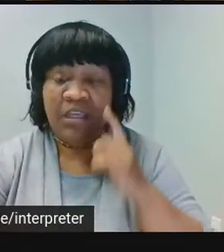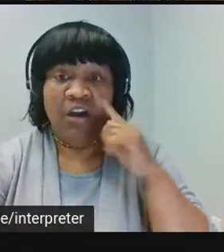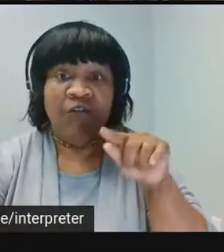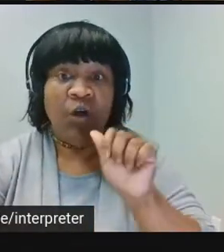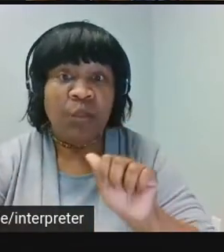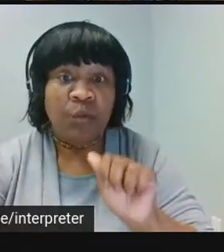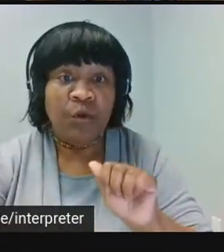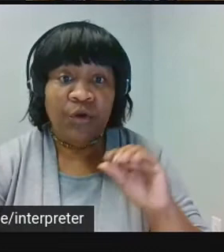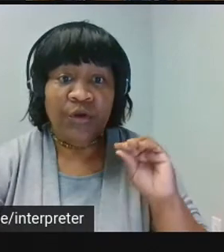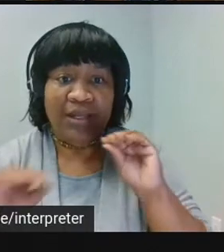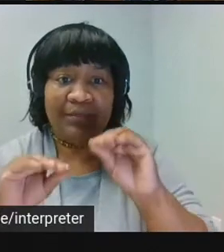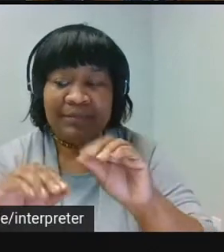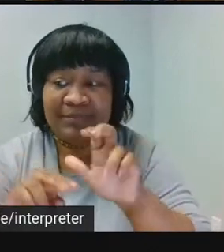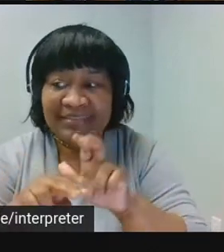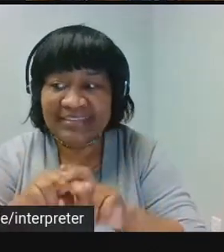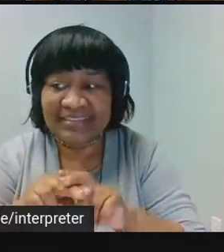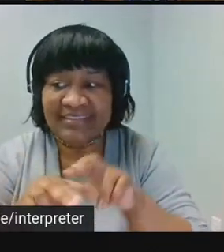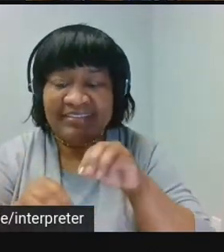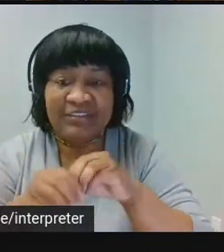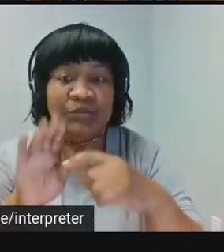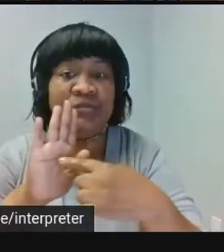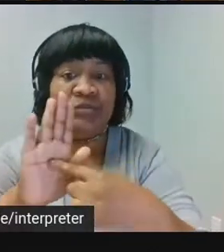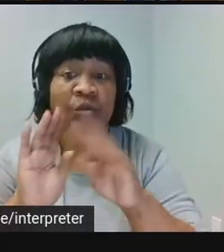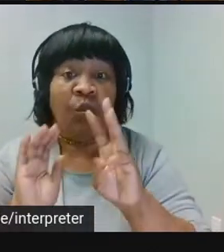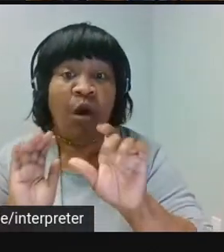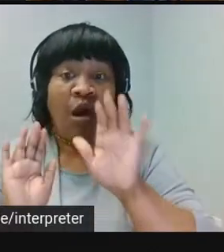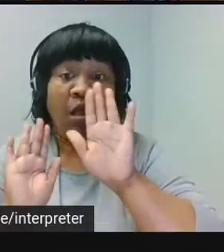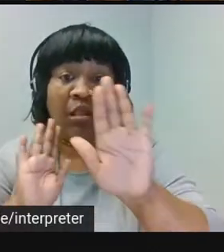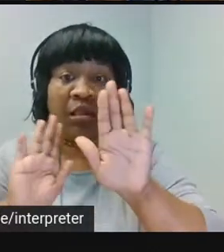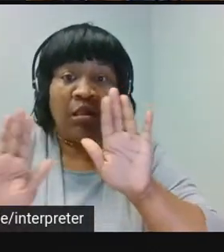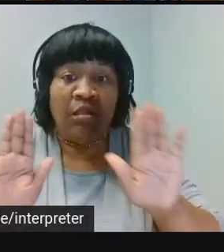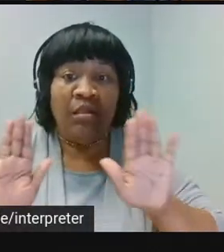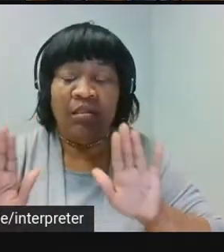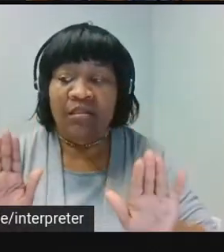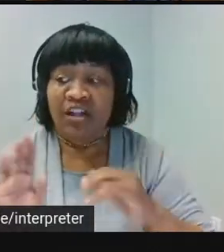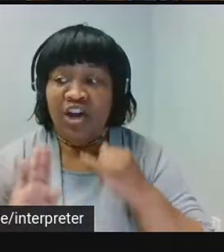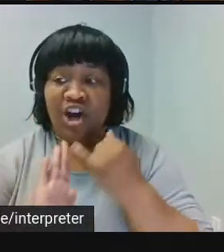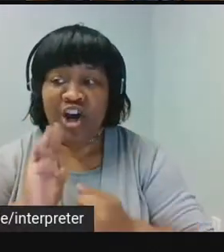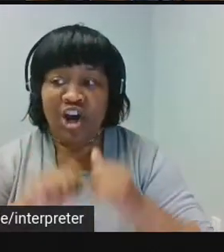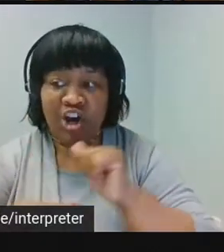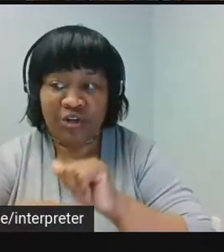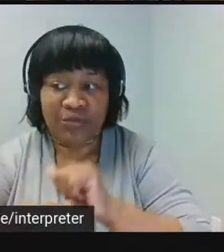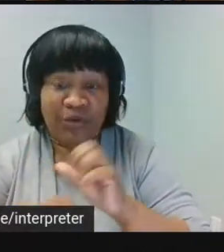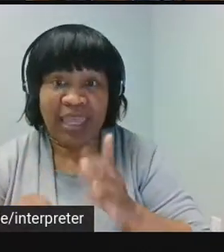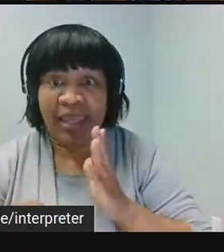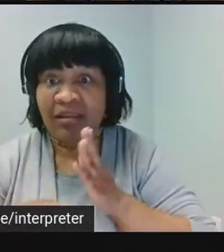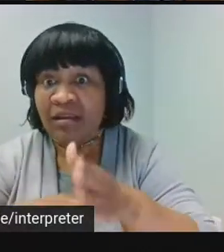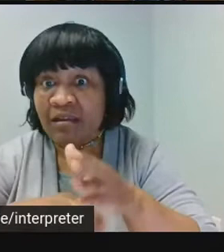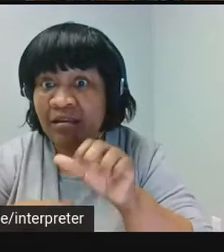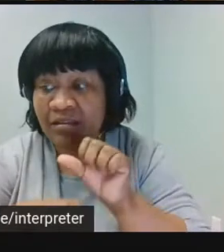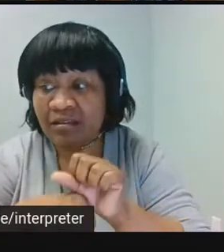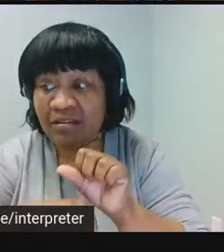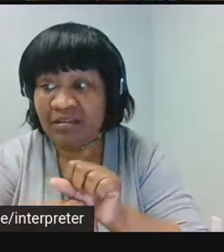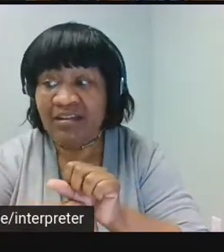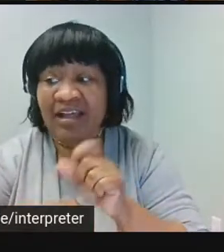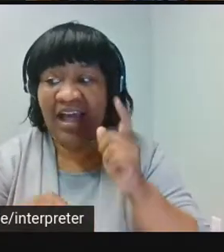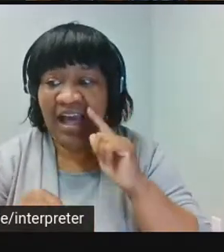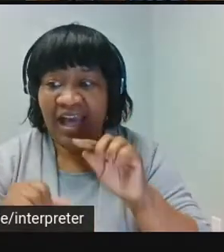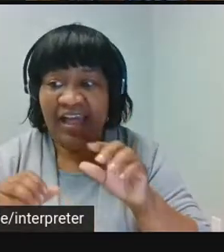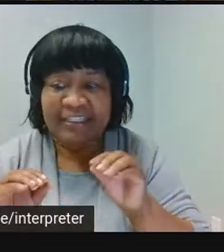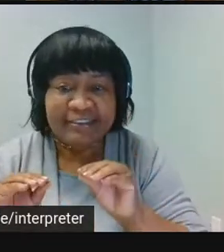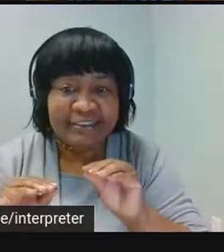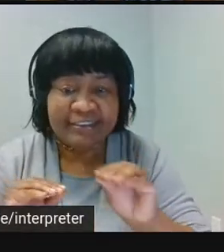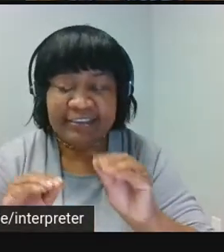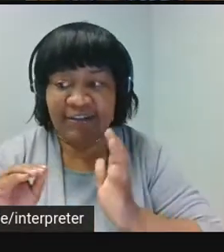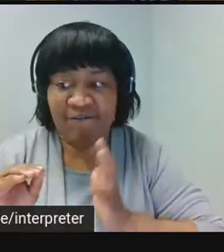work, mount seat inserts to exhibition walls. To make this artwork and the subsequent artworks to follow, I navigate channels